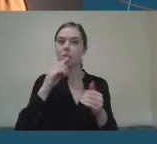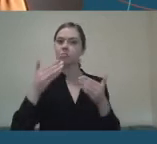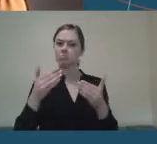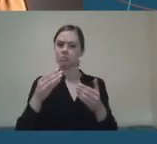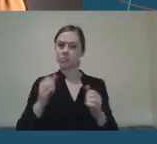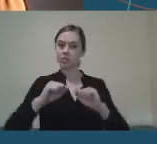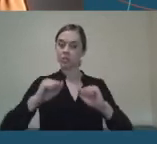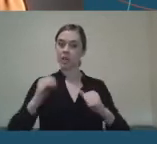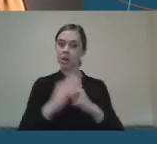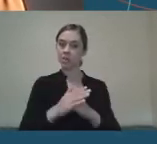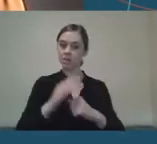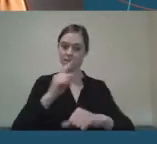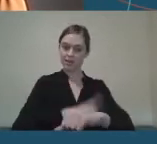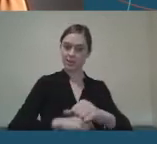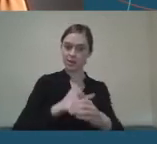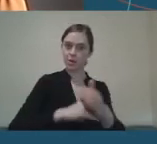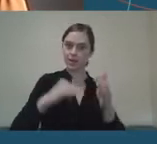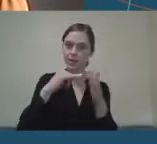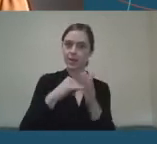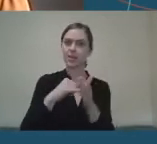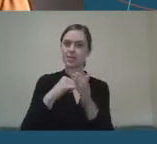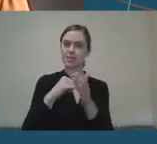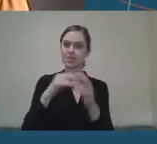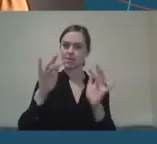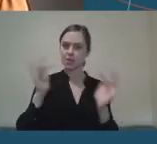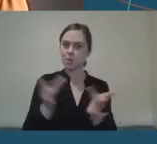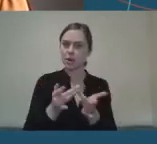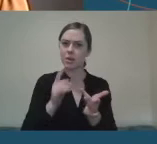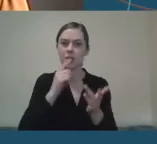What impact has COVID had on the wider community?